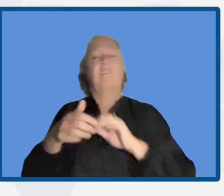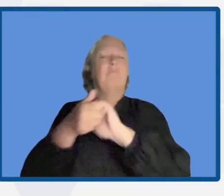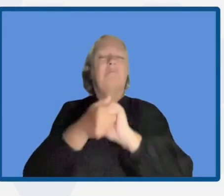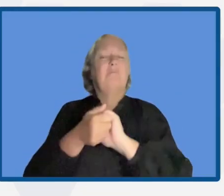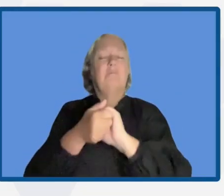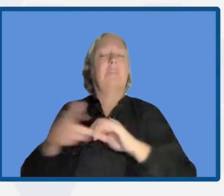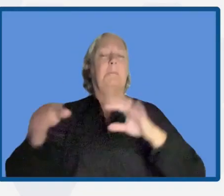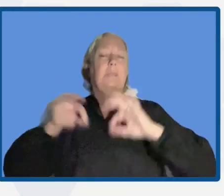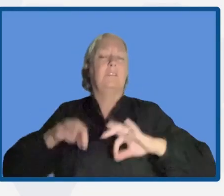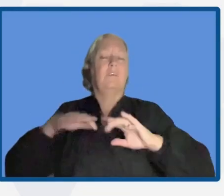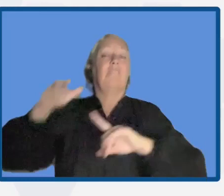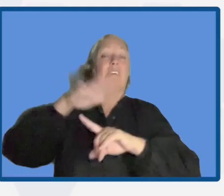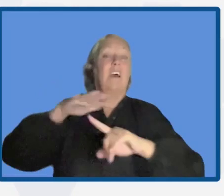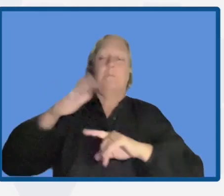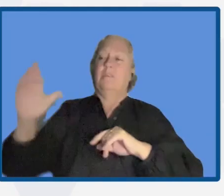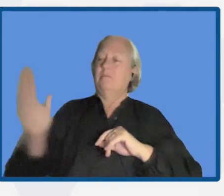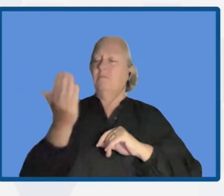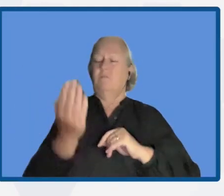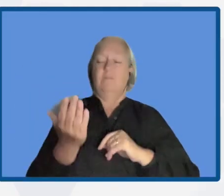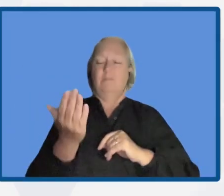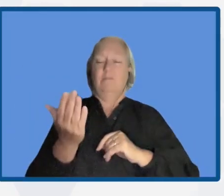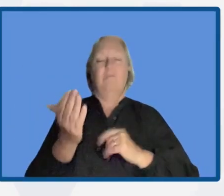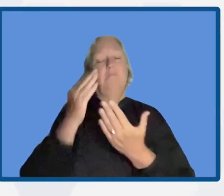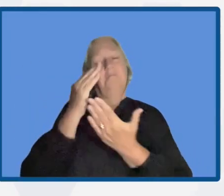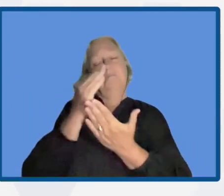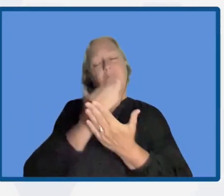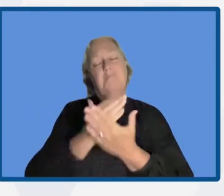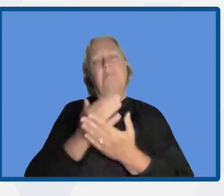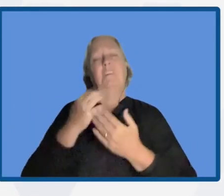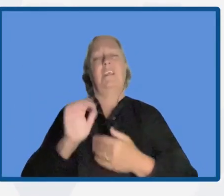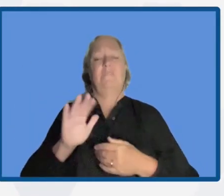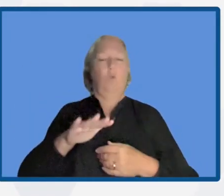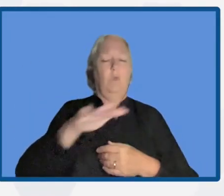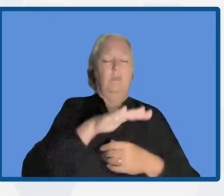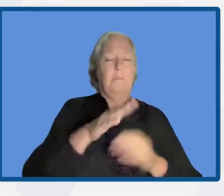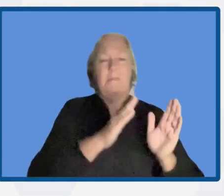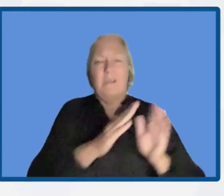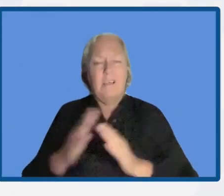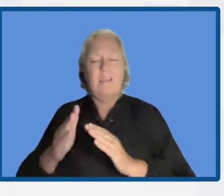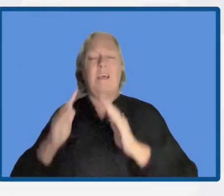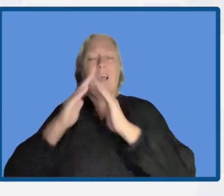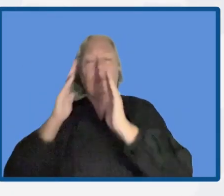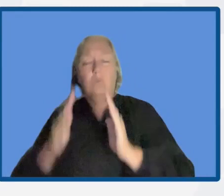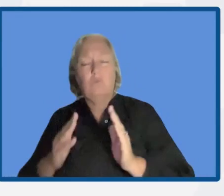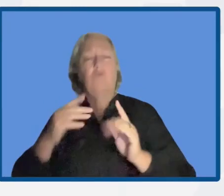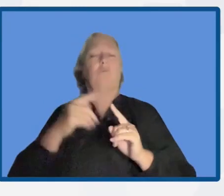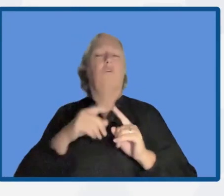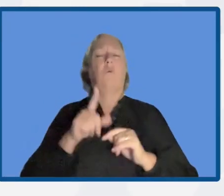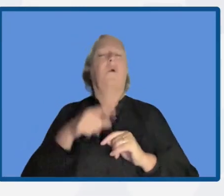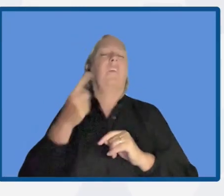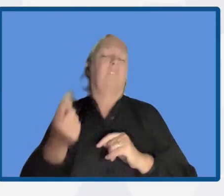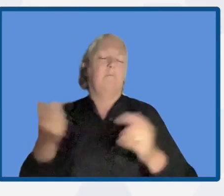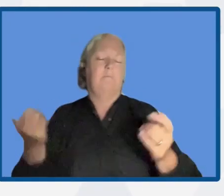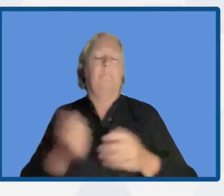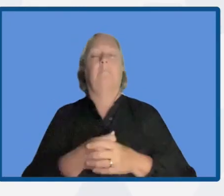Environment, which includes territorial planning and and housing, and well as other offices, with the